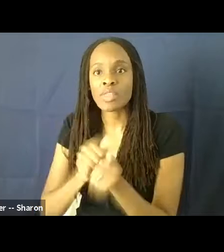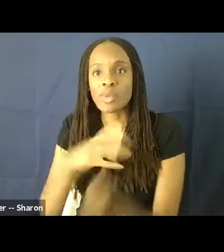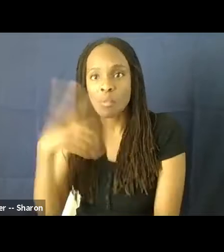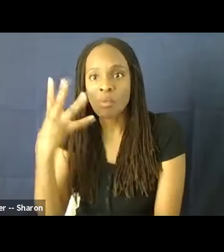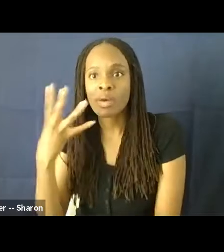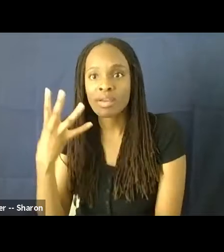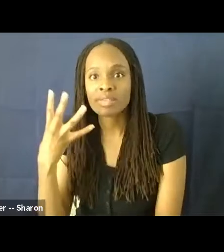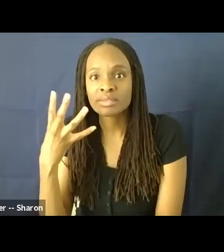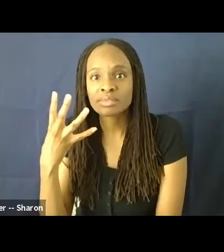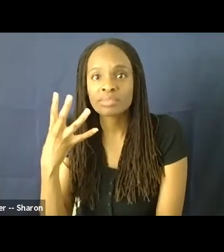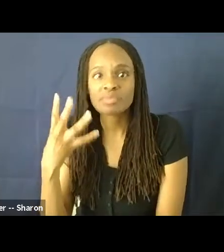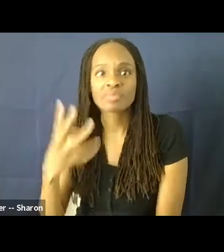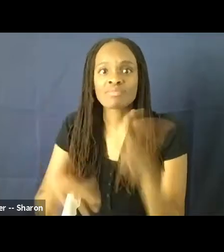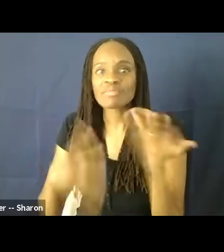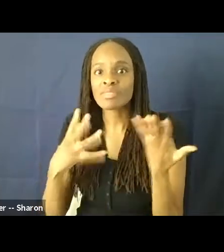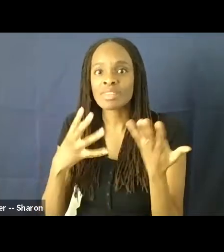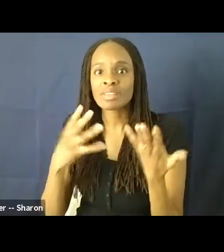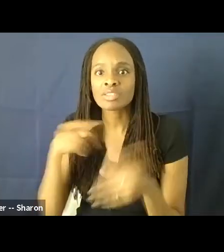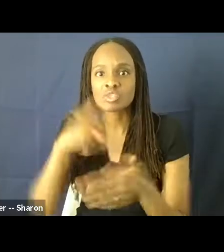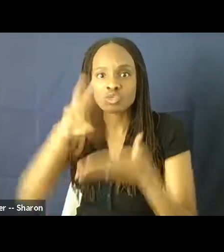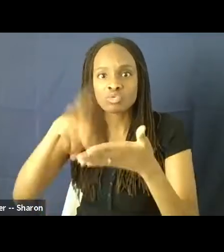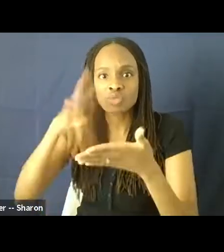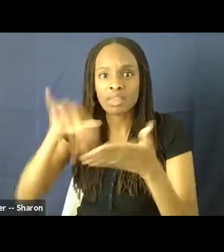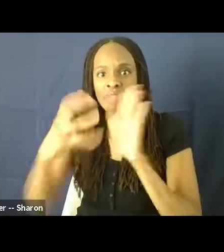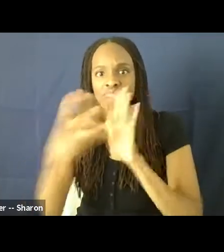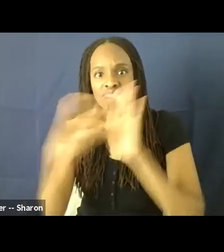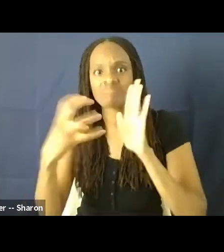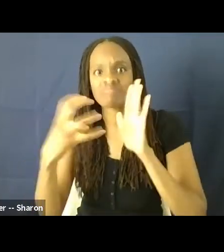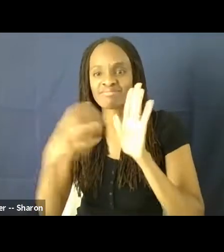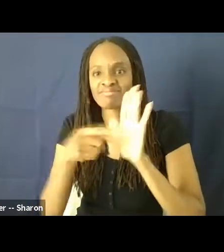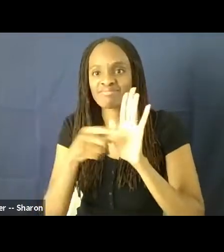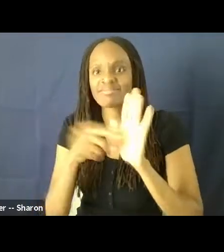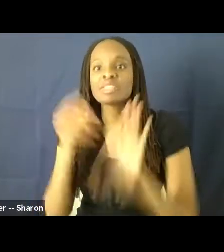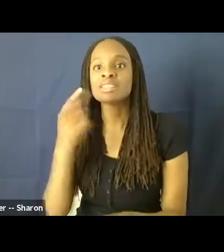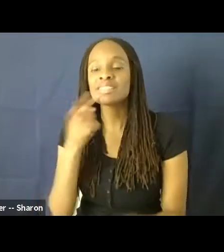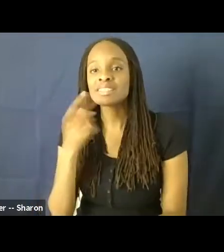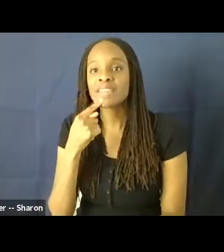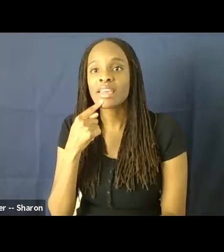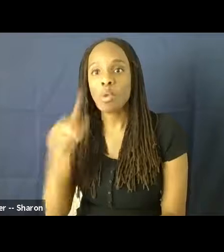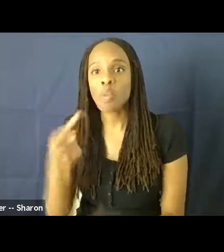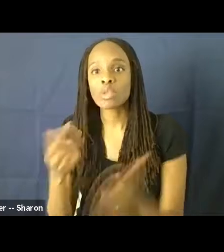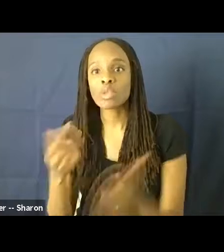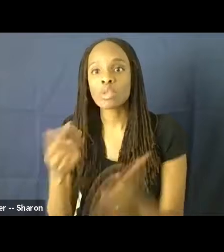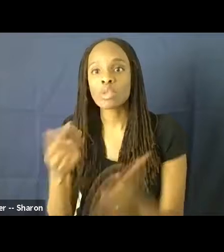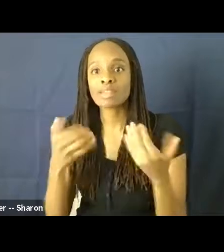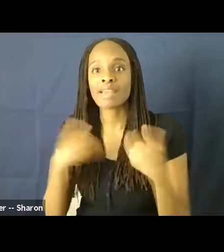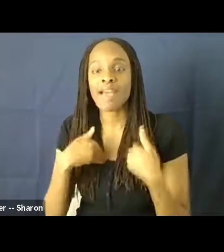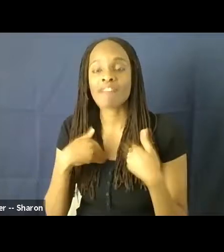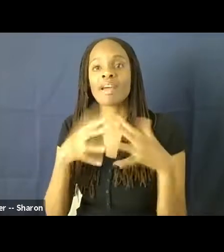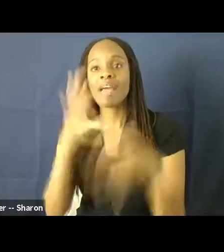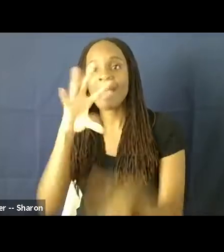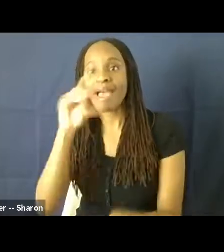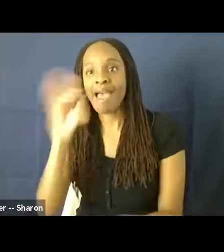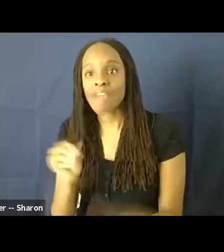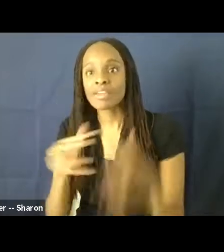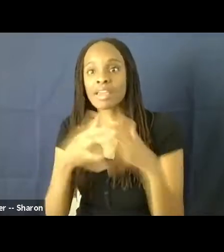capacity or where they are per so. So it's literally saying we only want to see African Americans in film if they